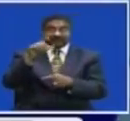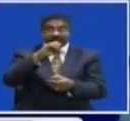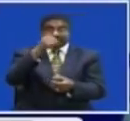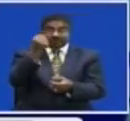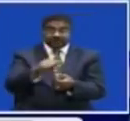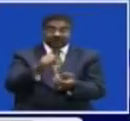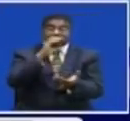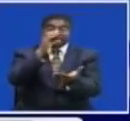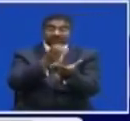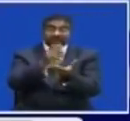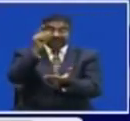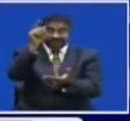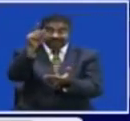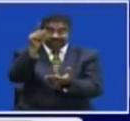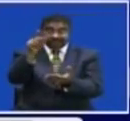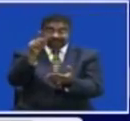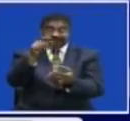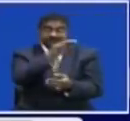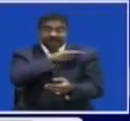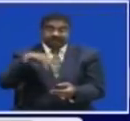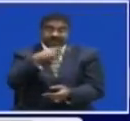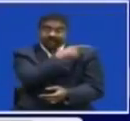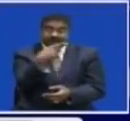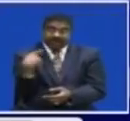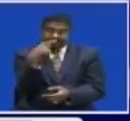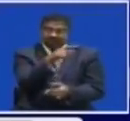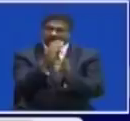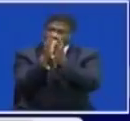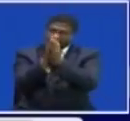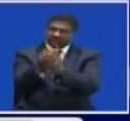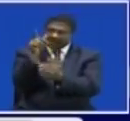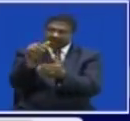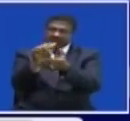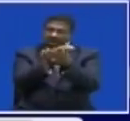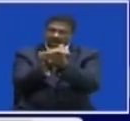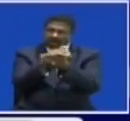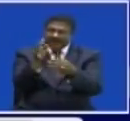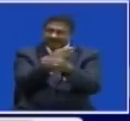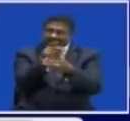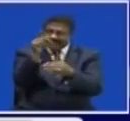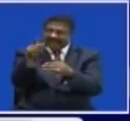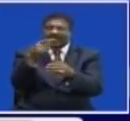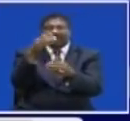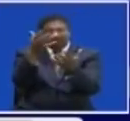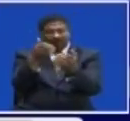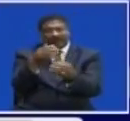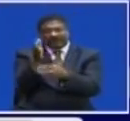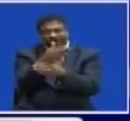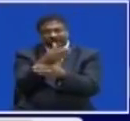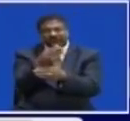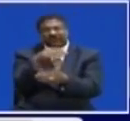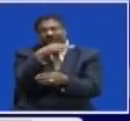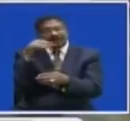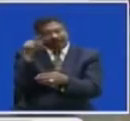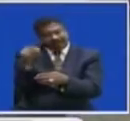Maria Langer Has pledged To encourage Cooperatives To engage Fish farming As a way Of eradicating poverty Speaking When